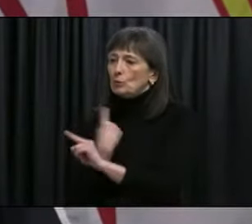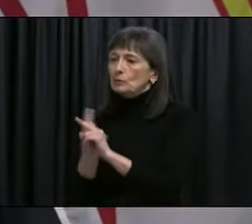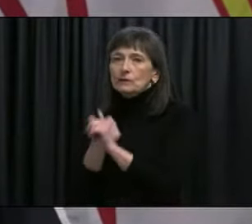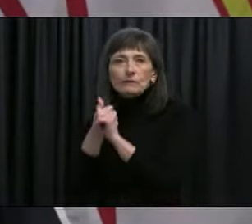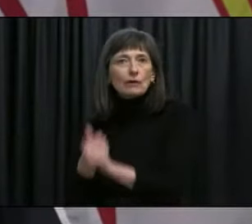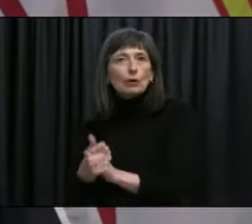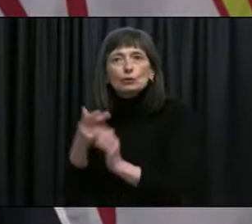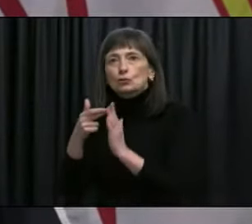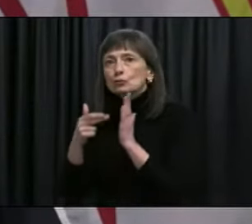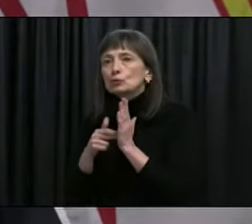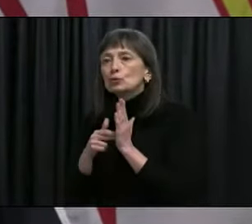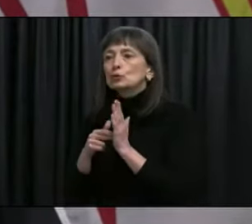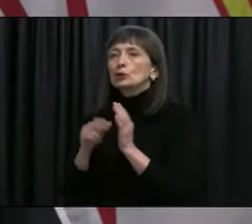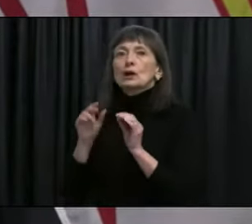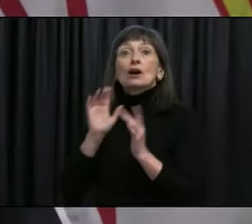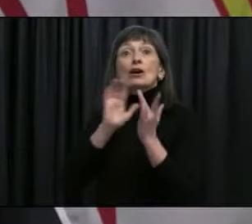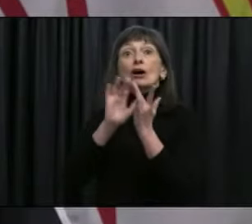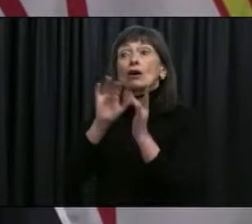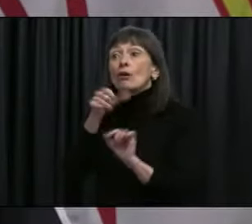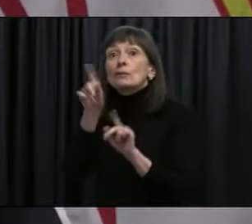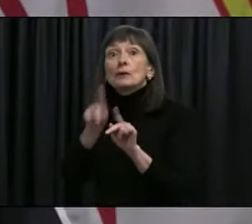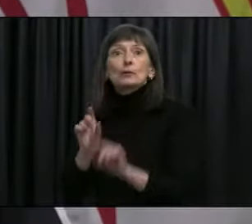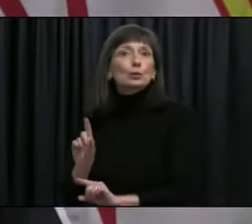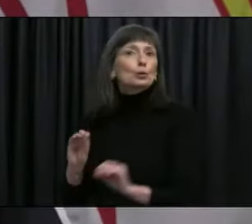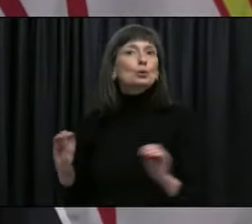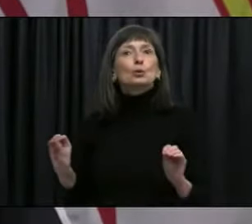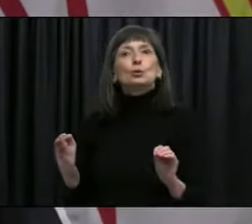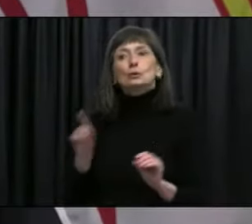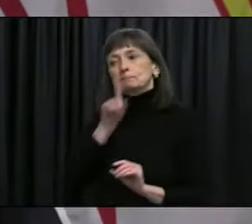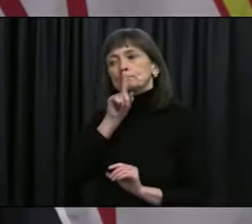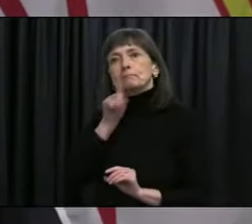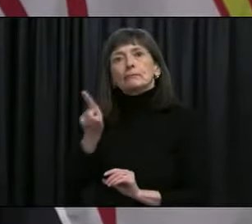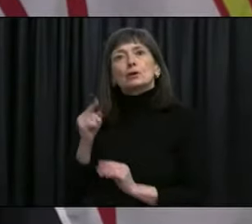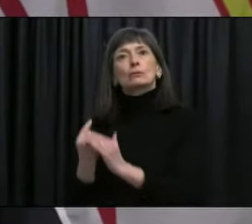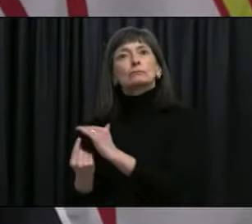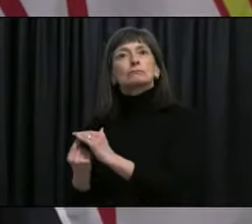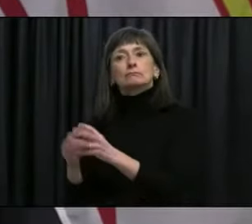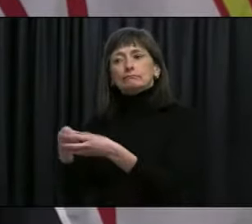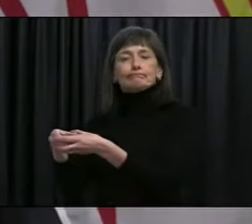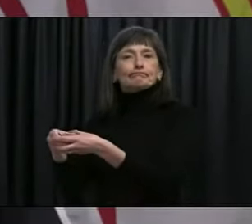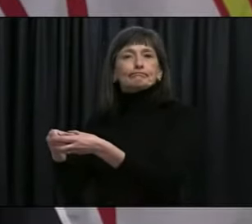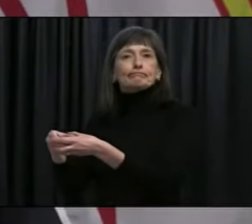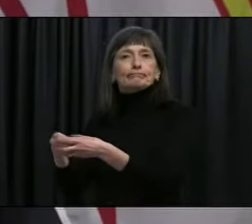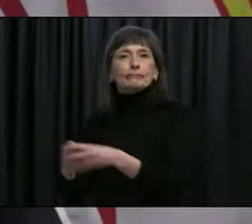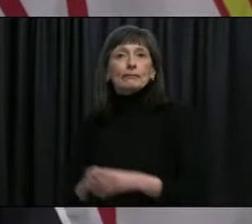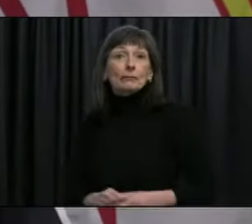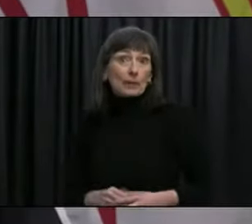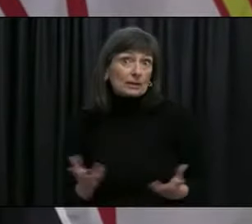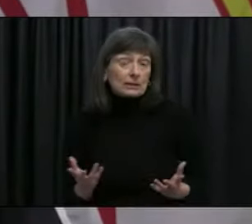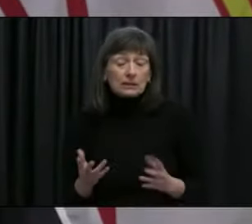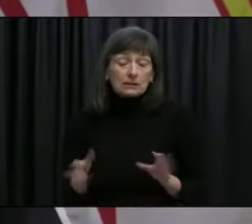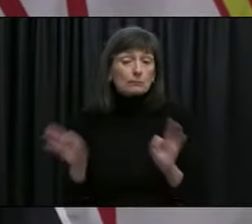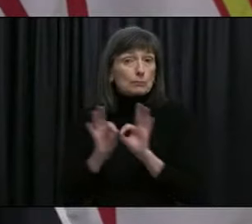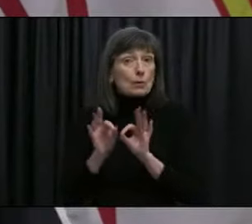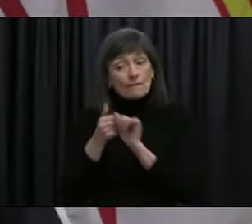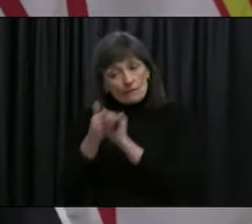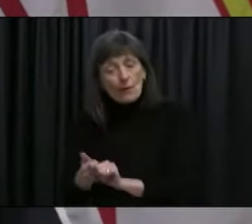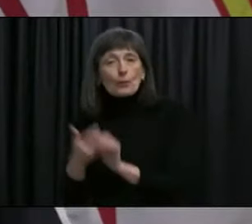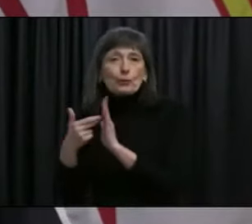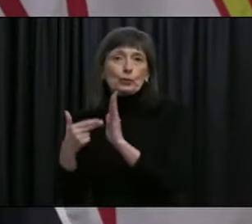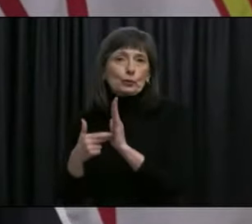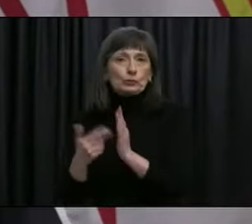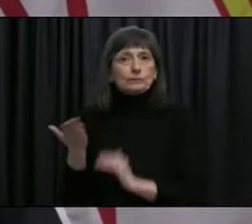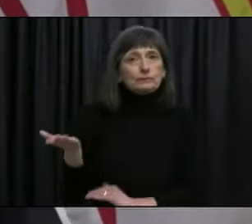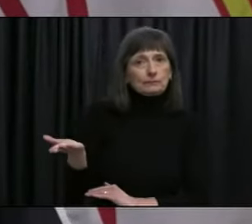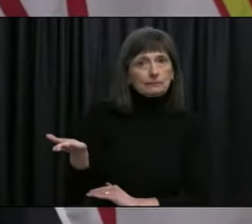and had no further contacts. So that's all really good, but that's, uh, just shows the importance of following the public health measures